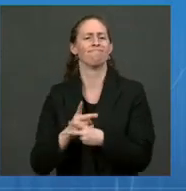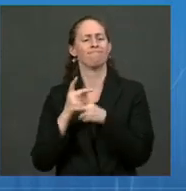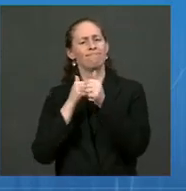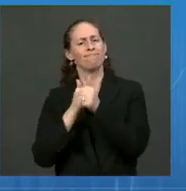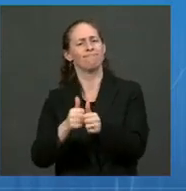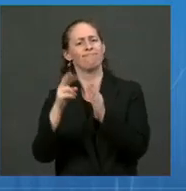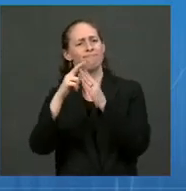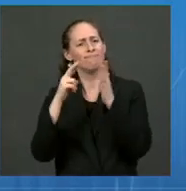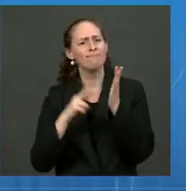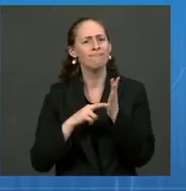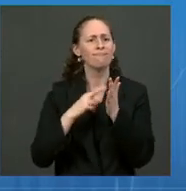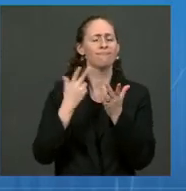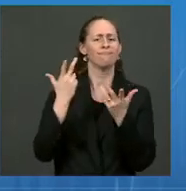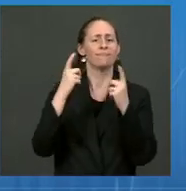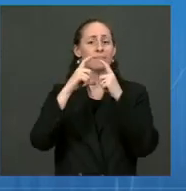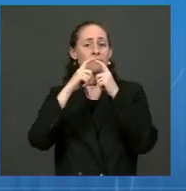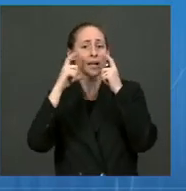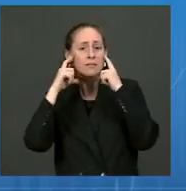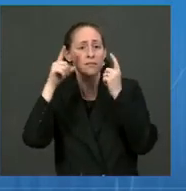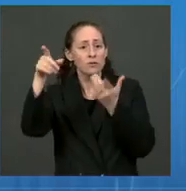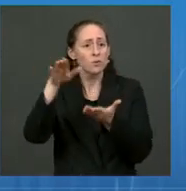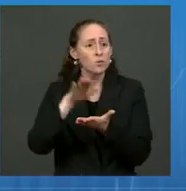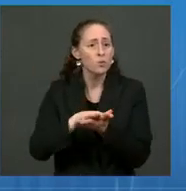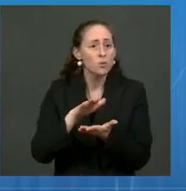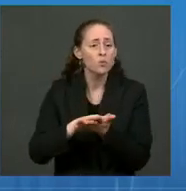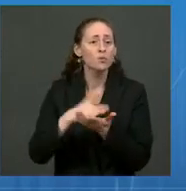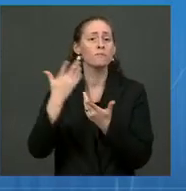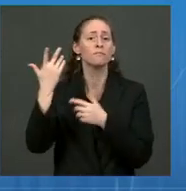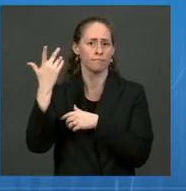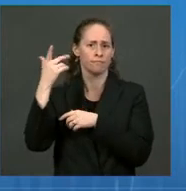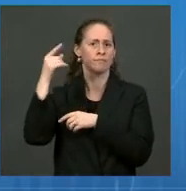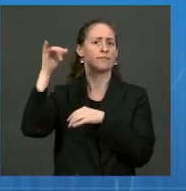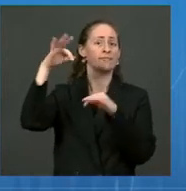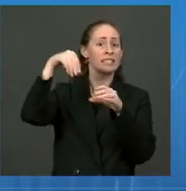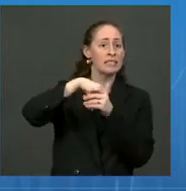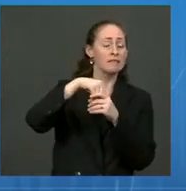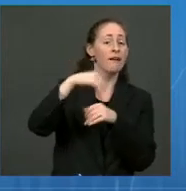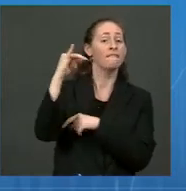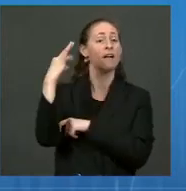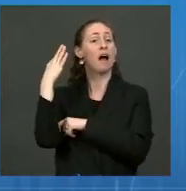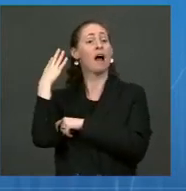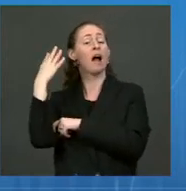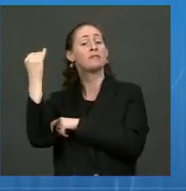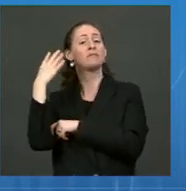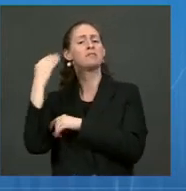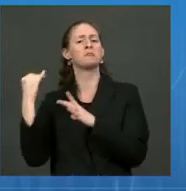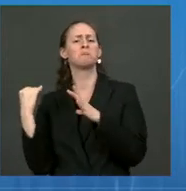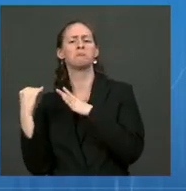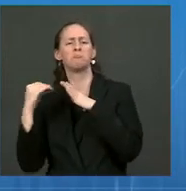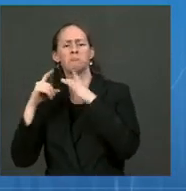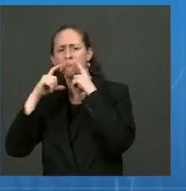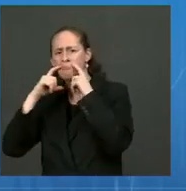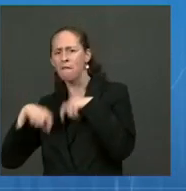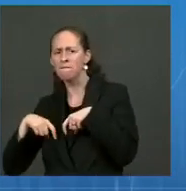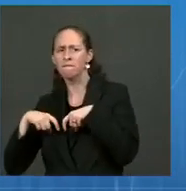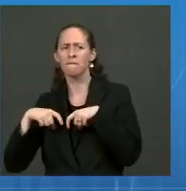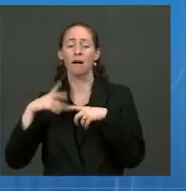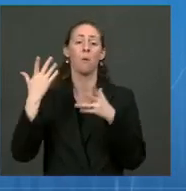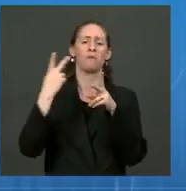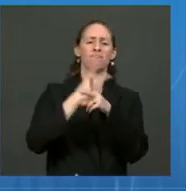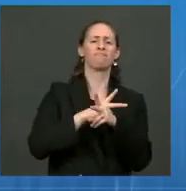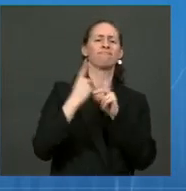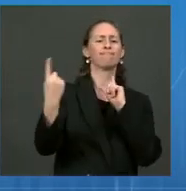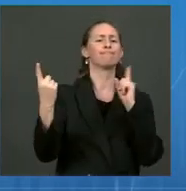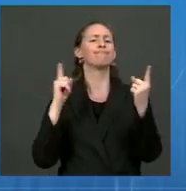wear masks in schools and other indoor settings, choosing outdoor settings, avoiding crowds and poorly ventilated spaces, and washing our hands